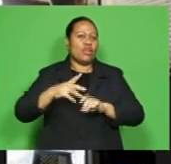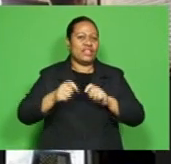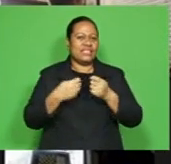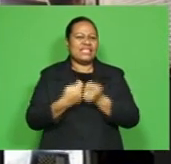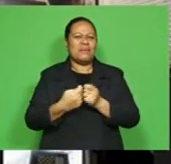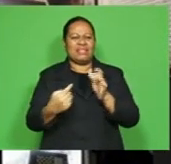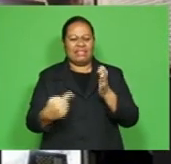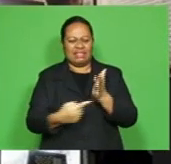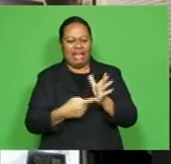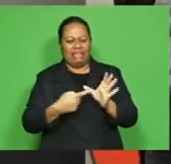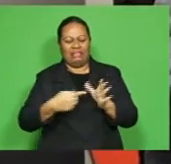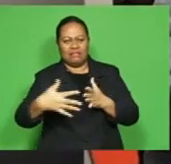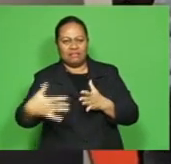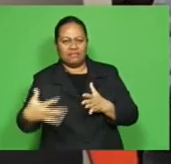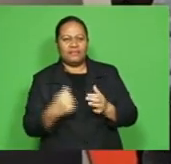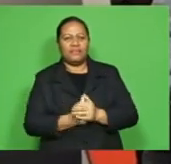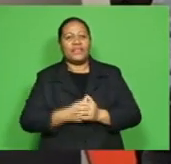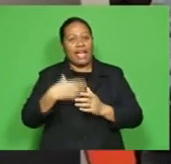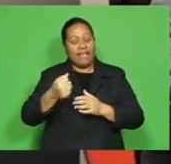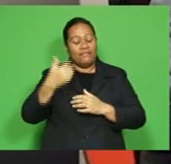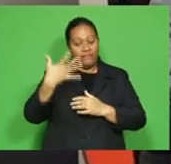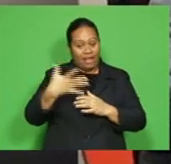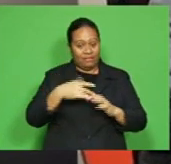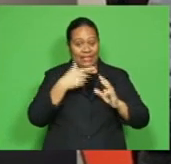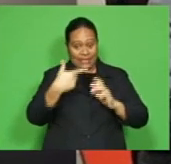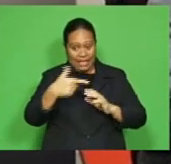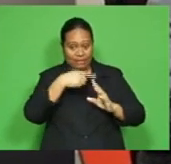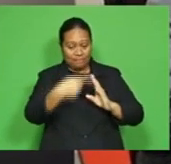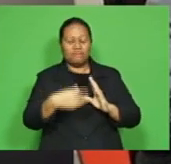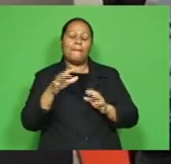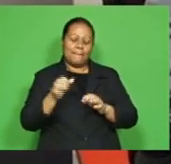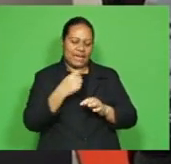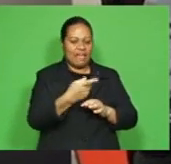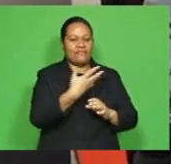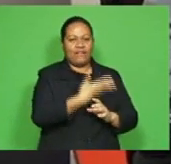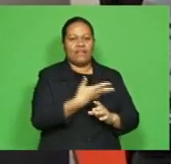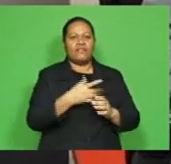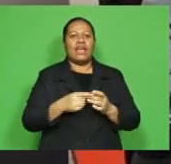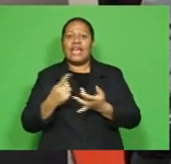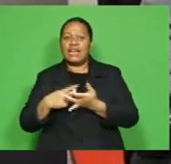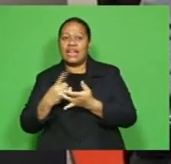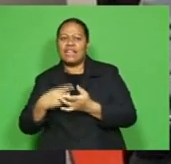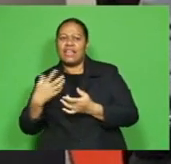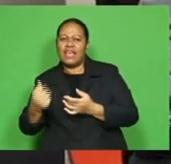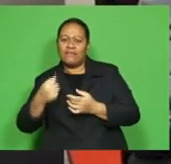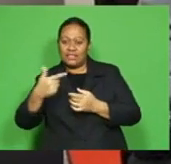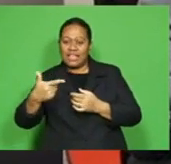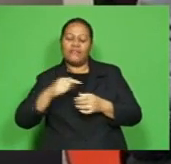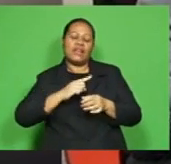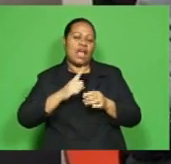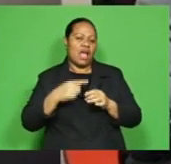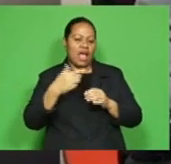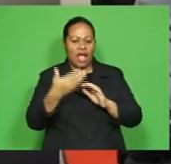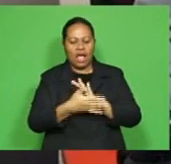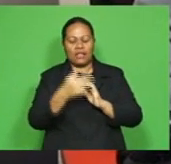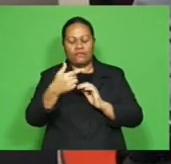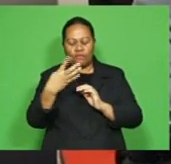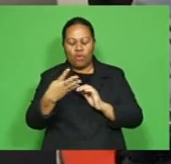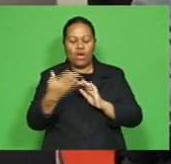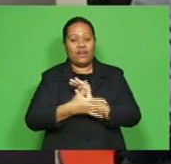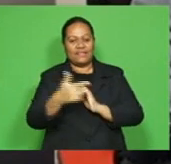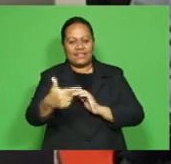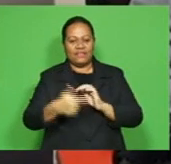Taione Sikivou scored 5 from 7, while Avinesh Nandan and Goro Avinth scored 4 out of 7. Their